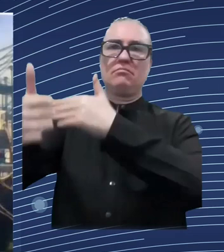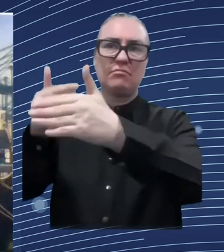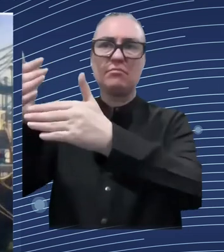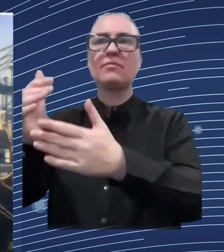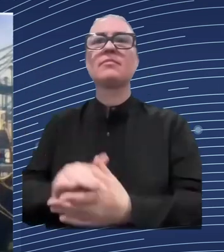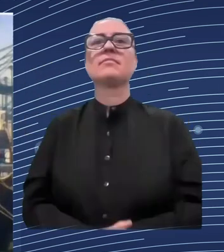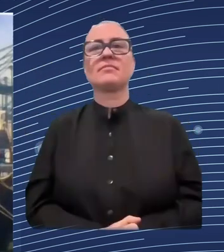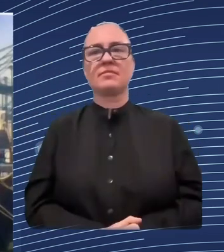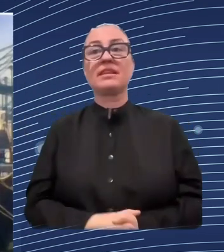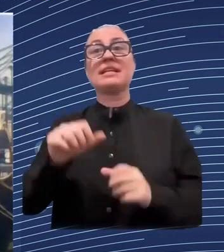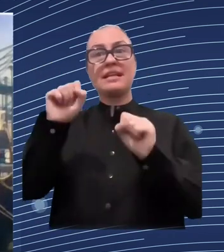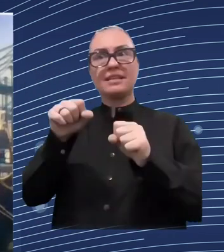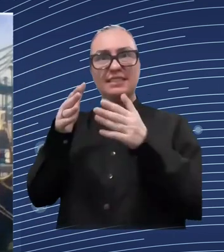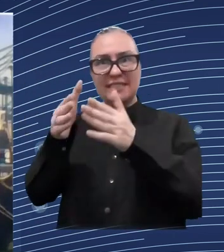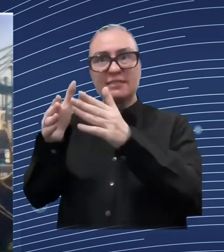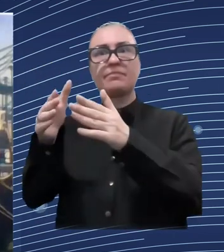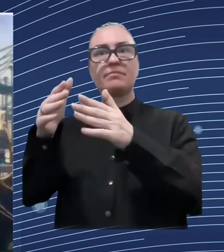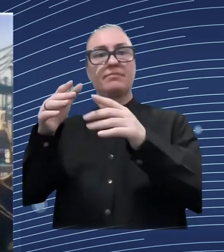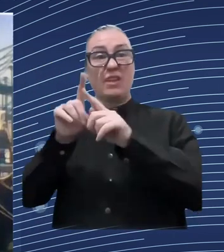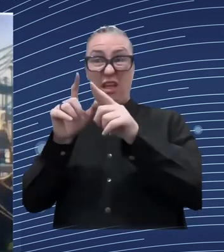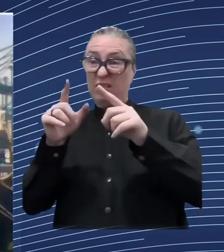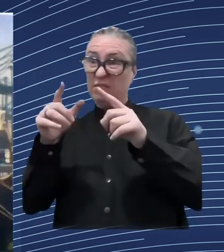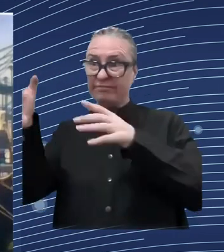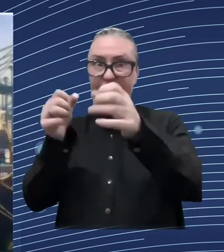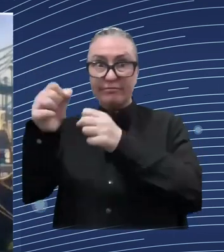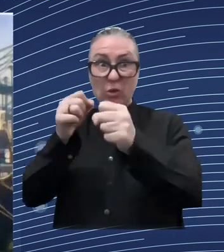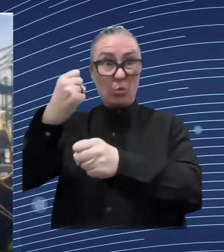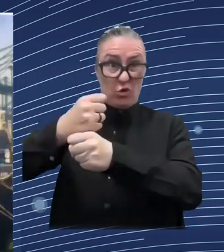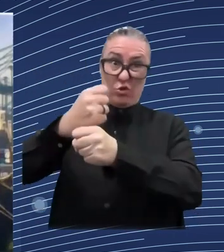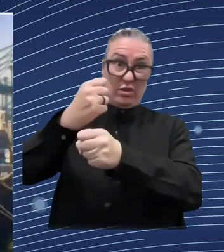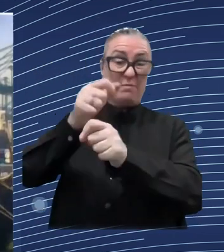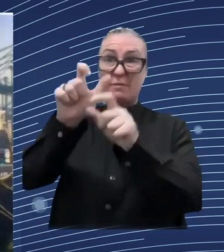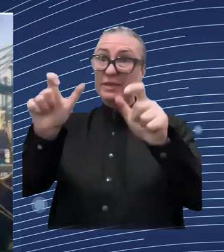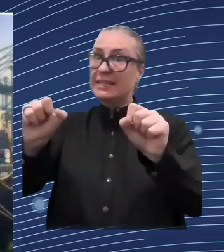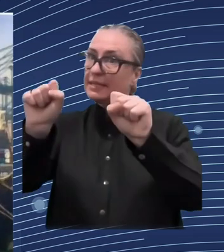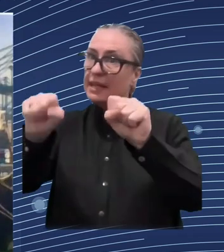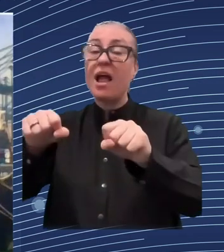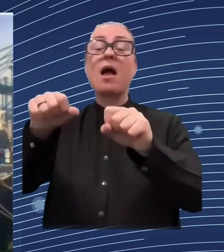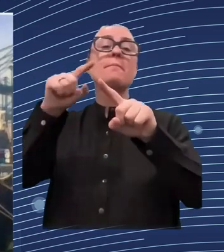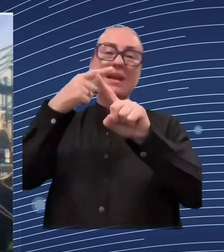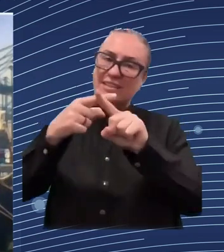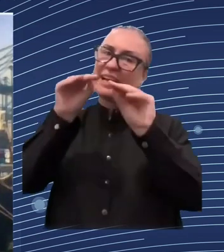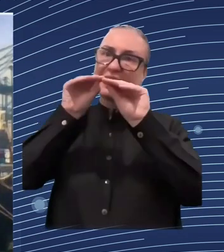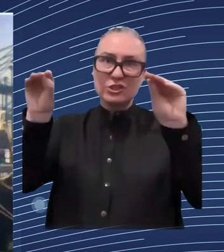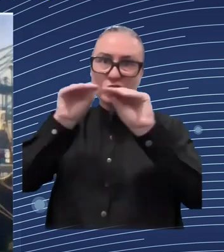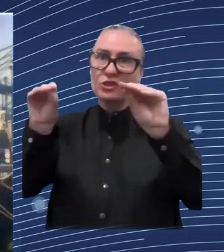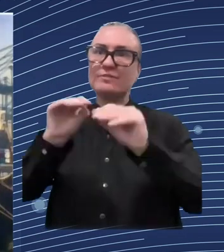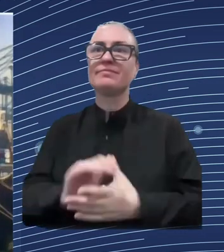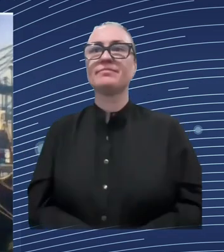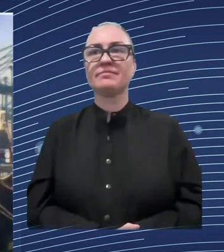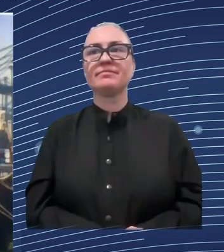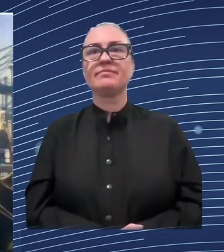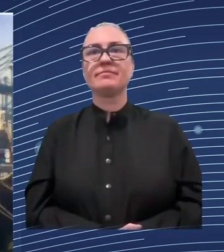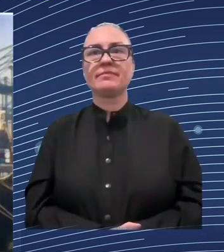be the the three key areas i would mention here in my first thank you very much um and uh very interesting to hear at the sort of very very